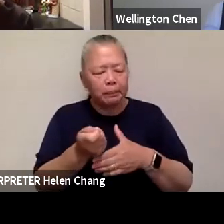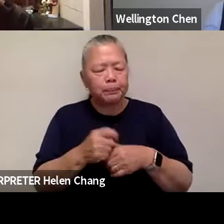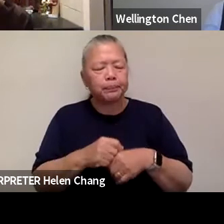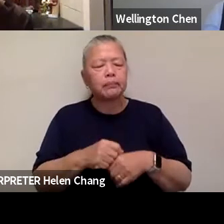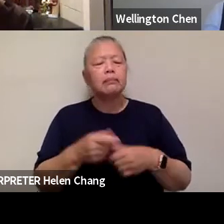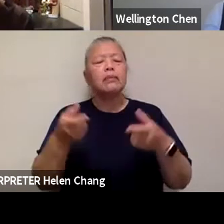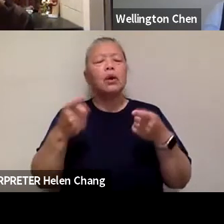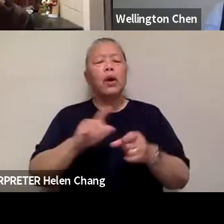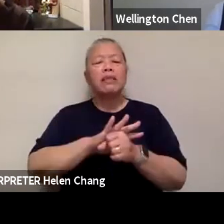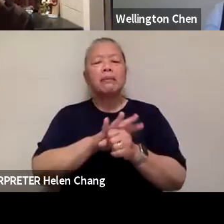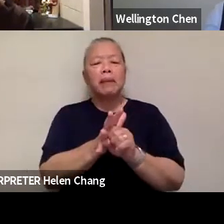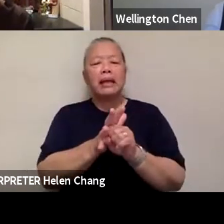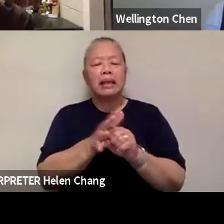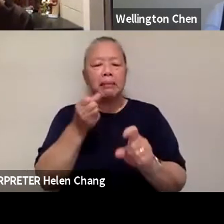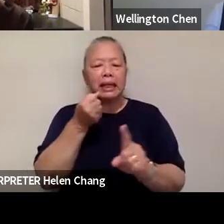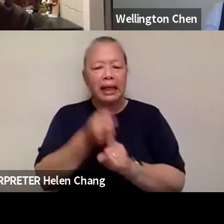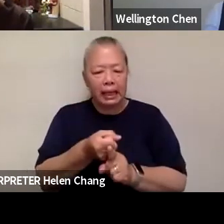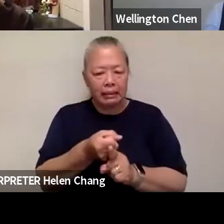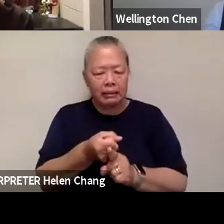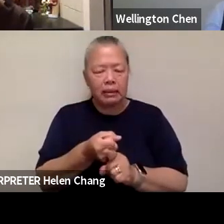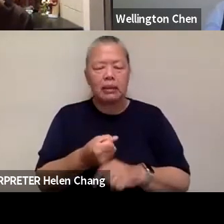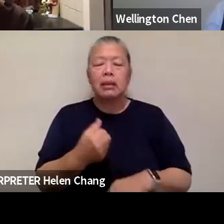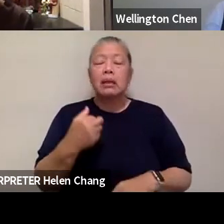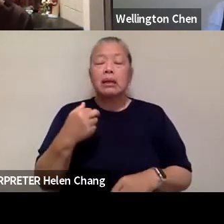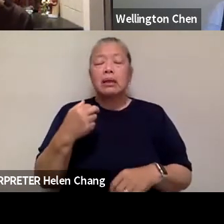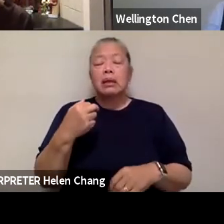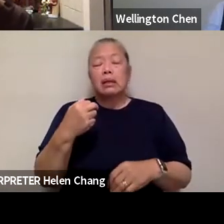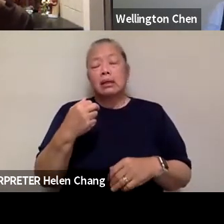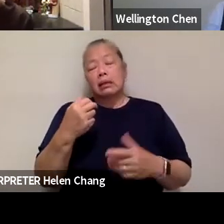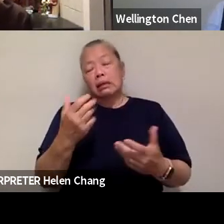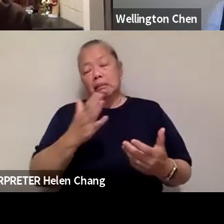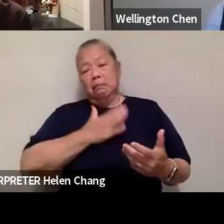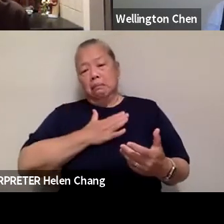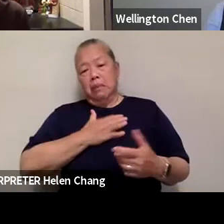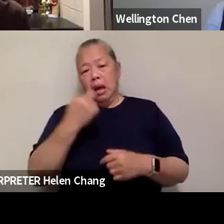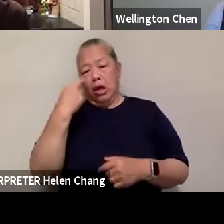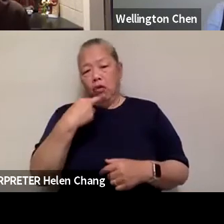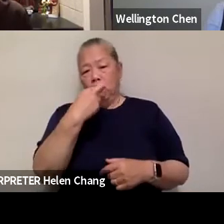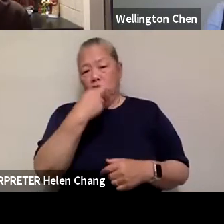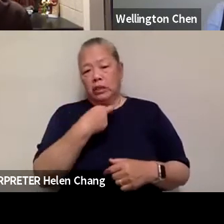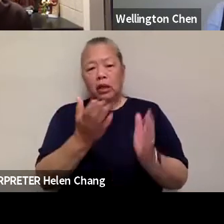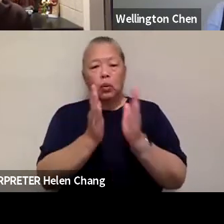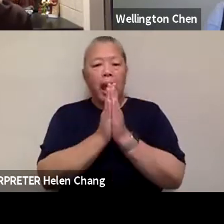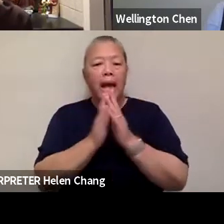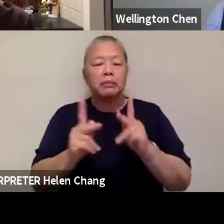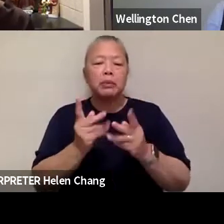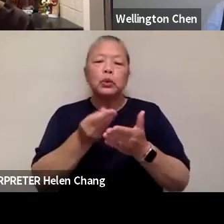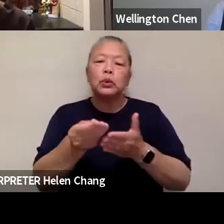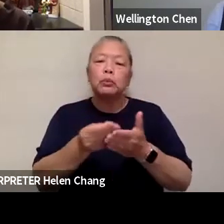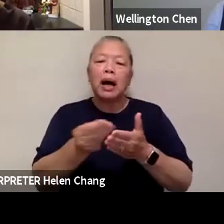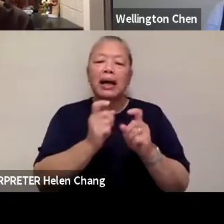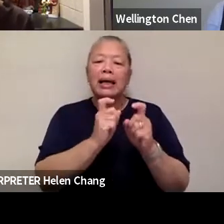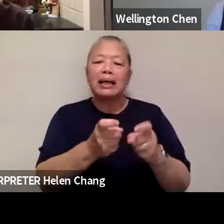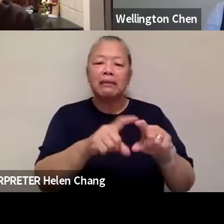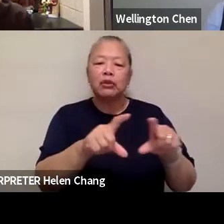outreach on the part of restaurants. I know that for my own restaurant, we ask people to buy gift cards. We ask them to